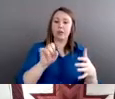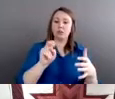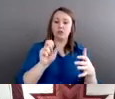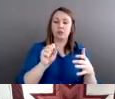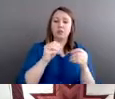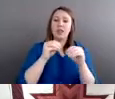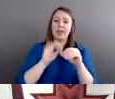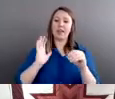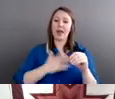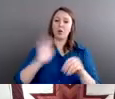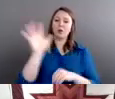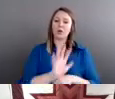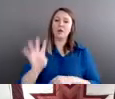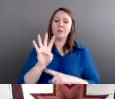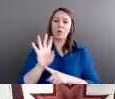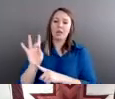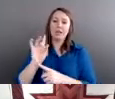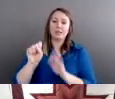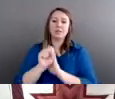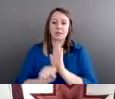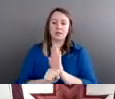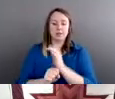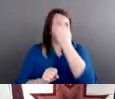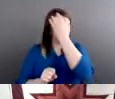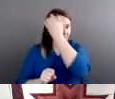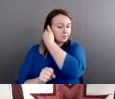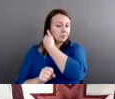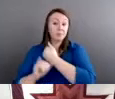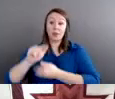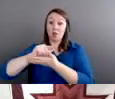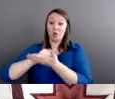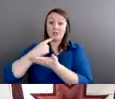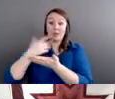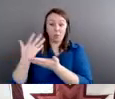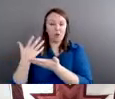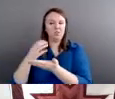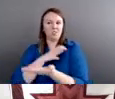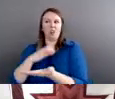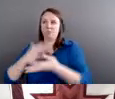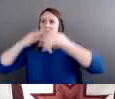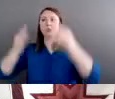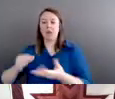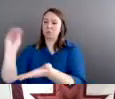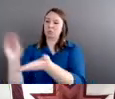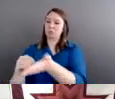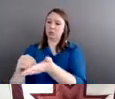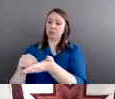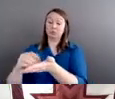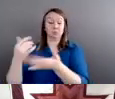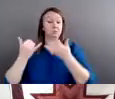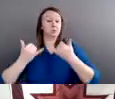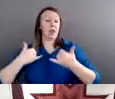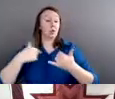And what this law did was Congress simply just said in a law that we from here on out will